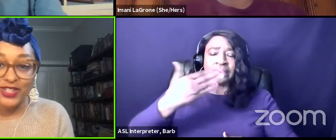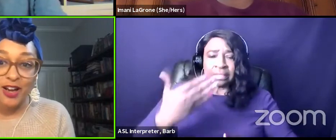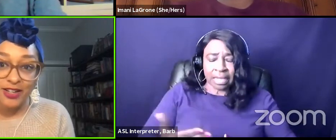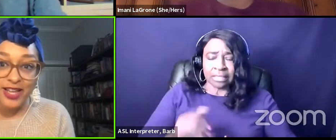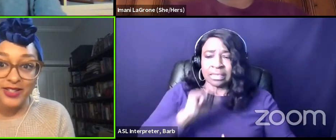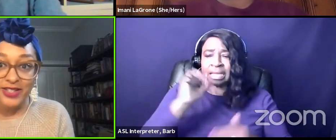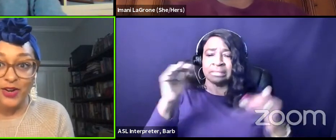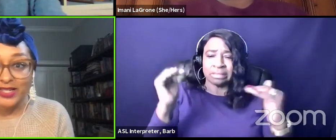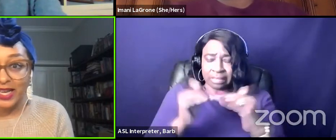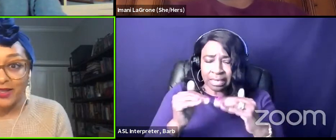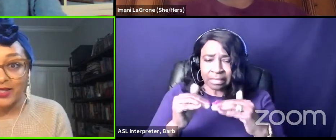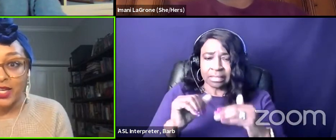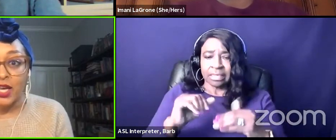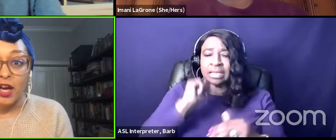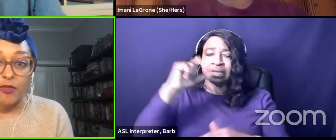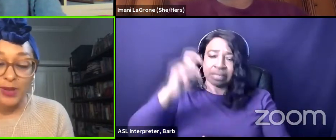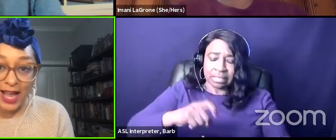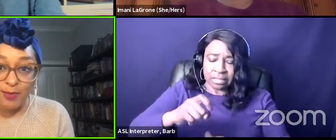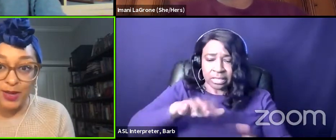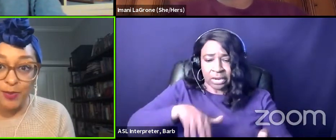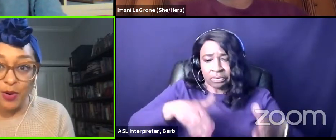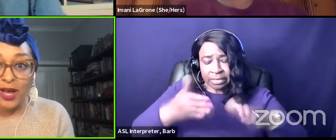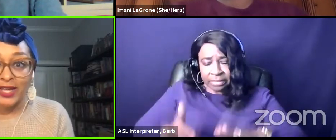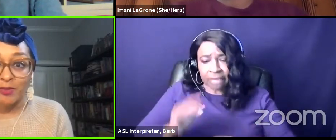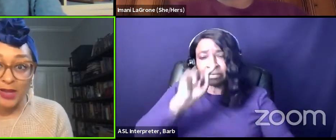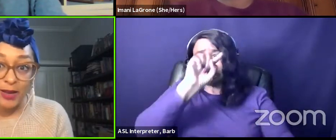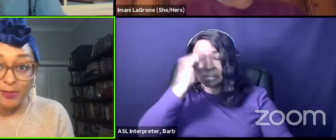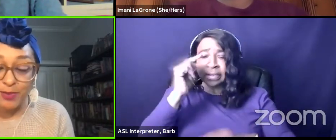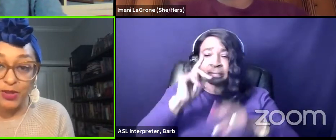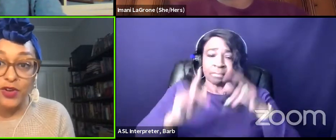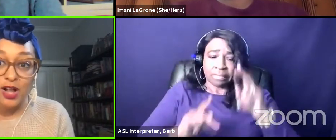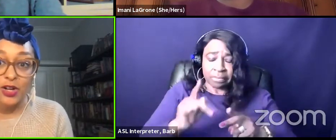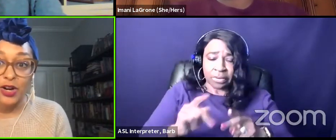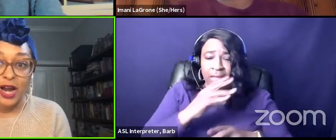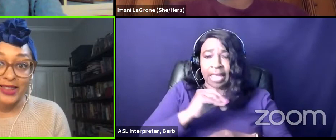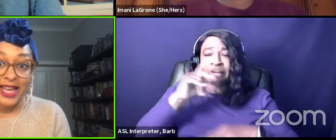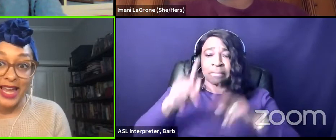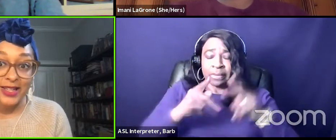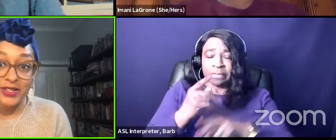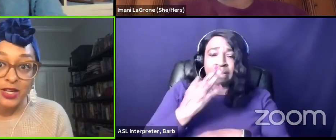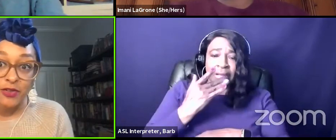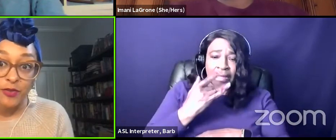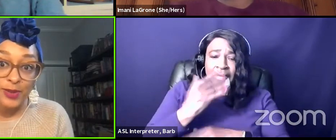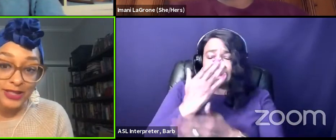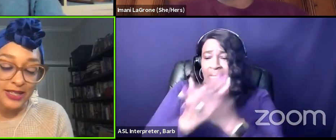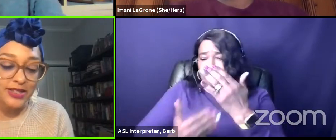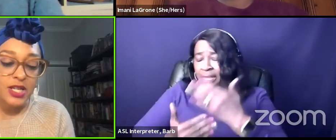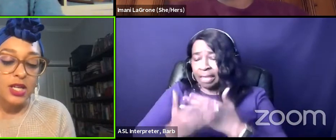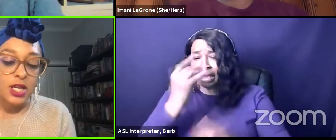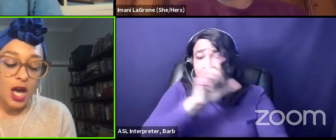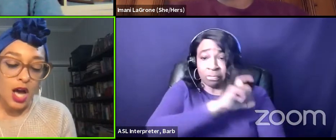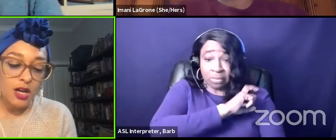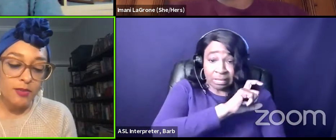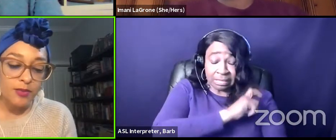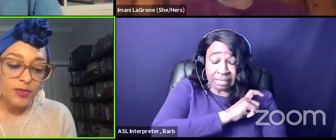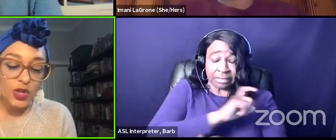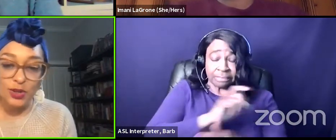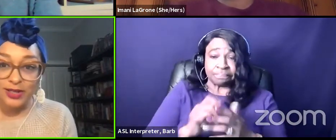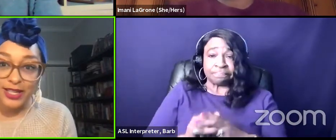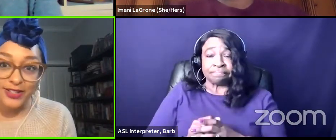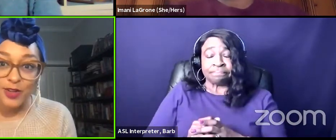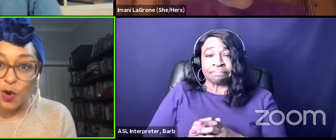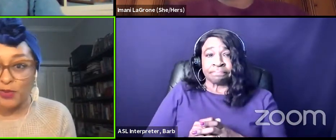unjust and unnecessary deaths of black people and black and people of color at the hands of police um